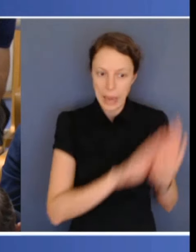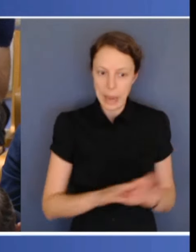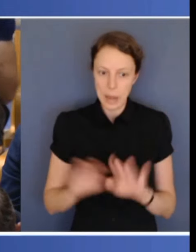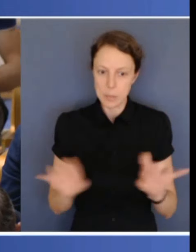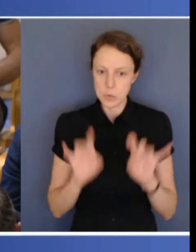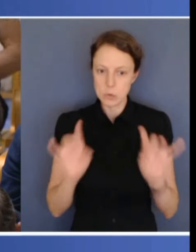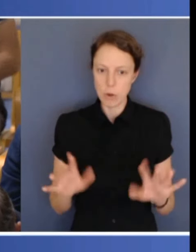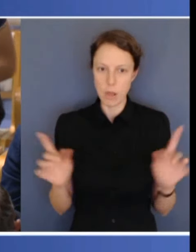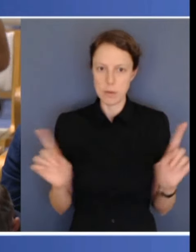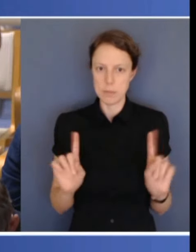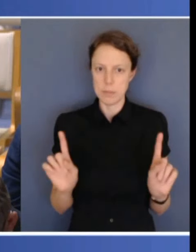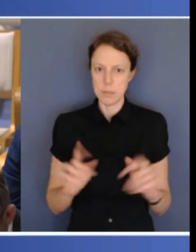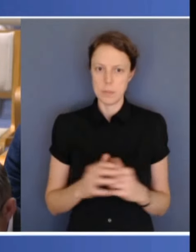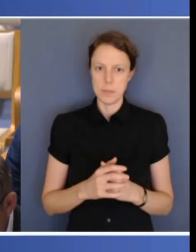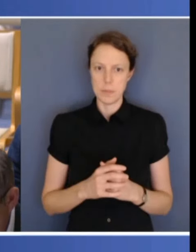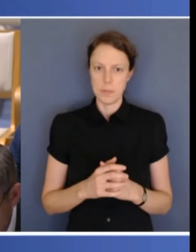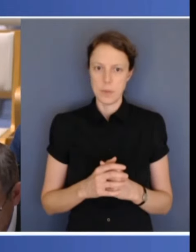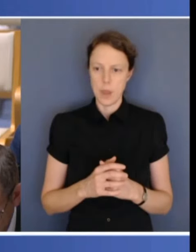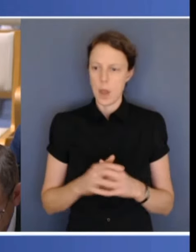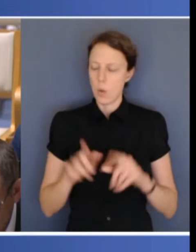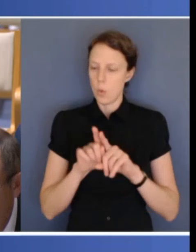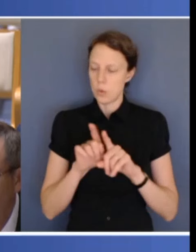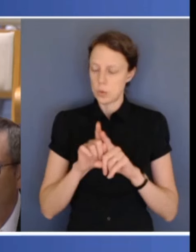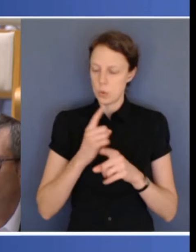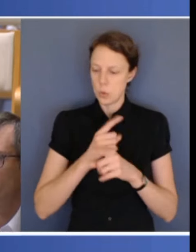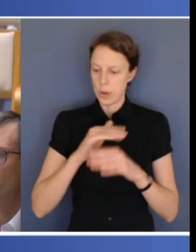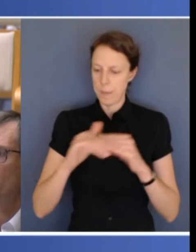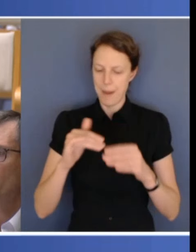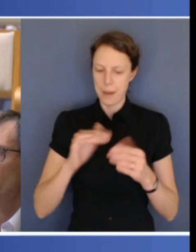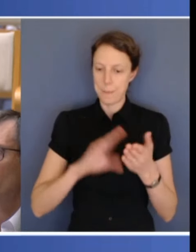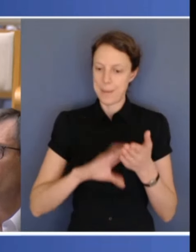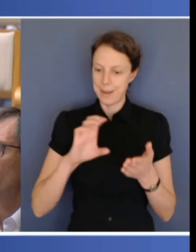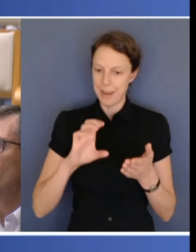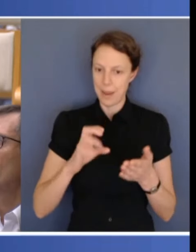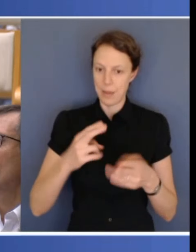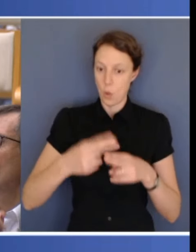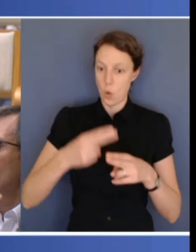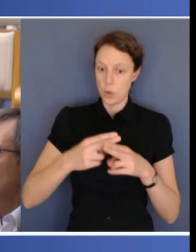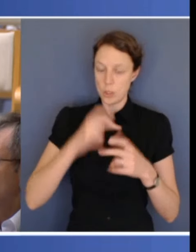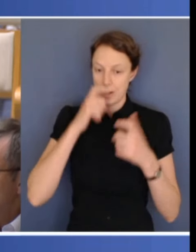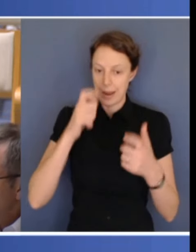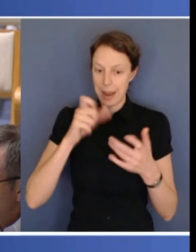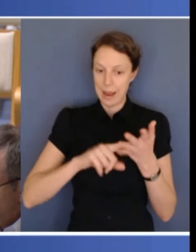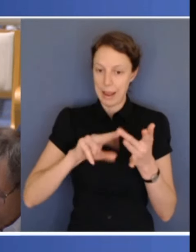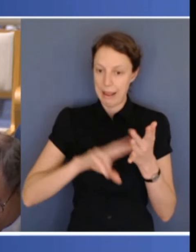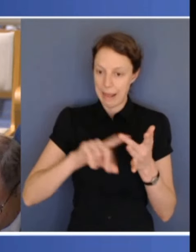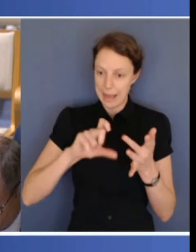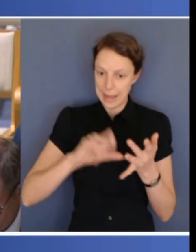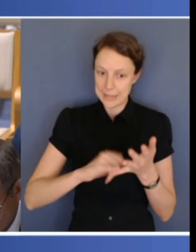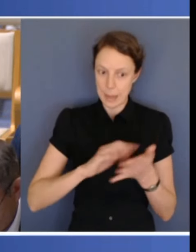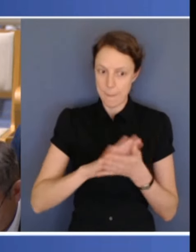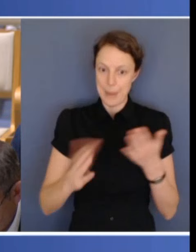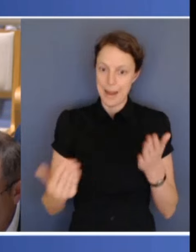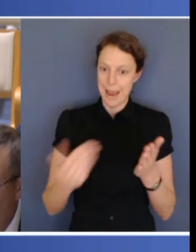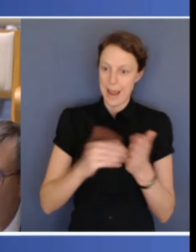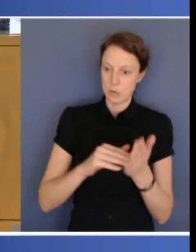quickly, on the Medicare, urgent care clinics, does the extra money mean more clinics or more money to the existing clinics?